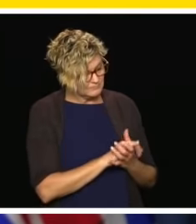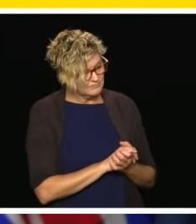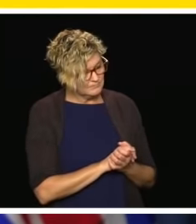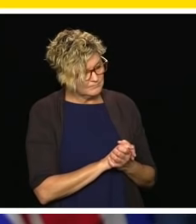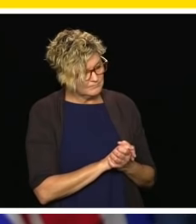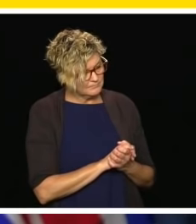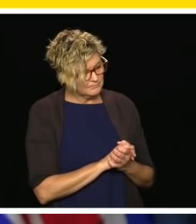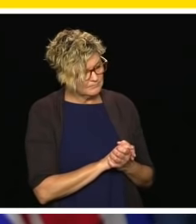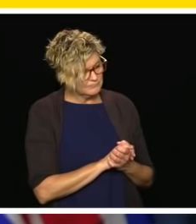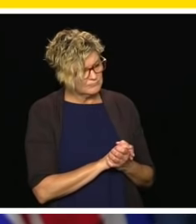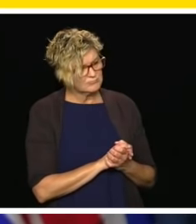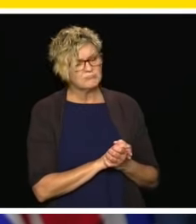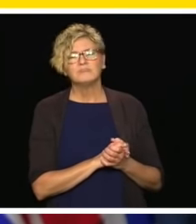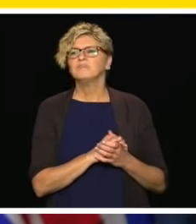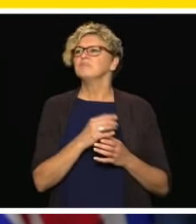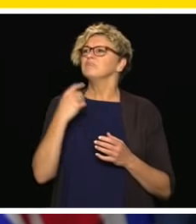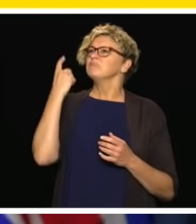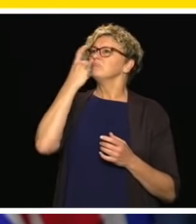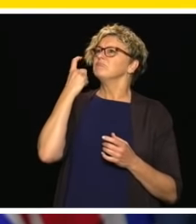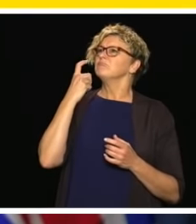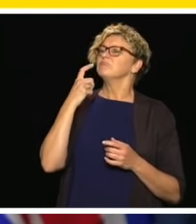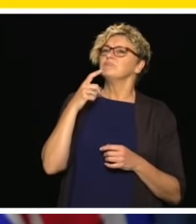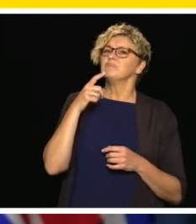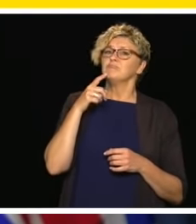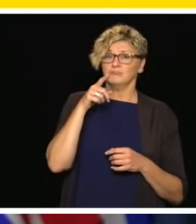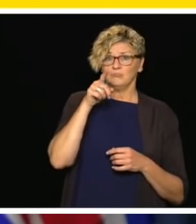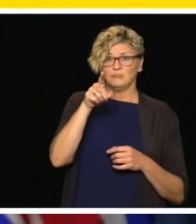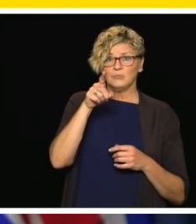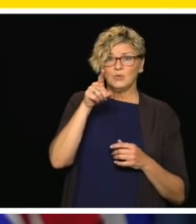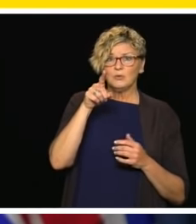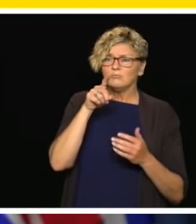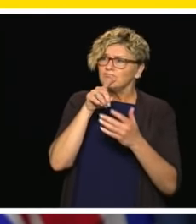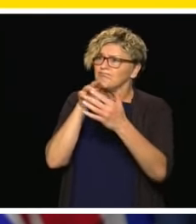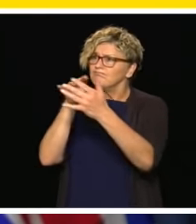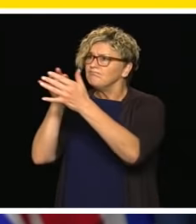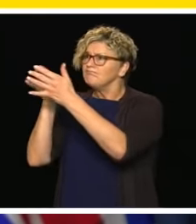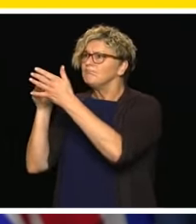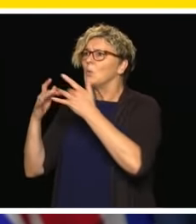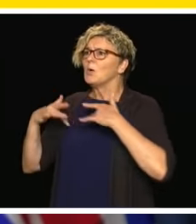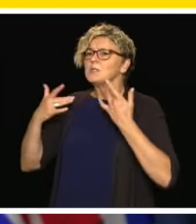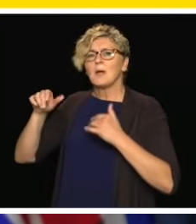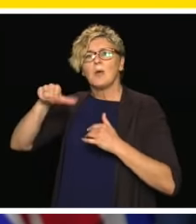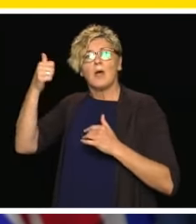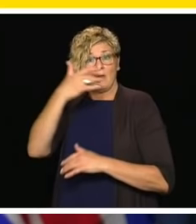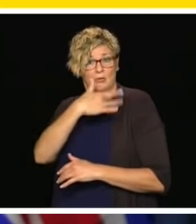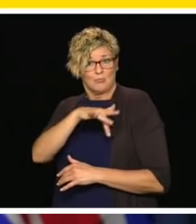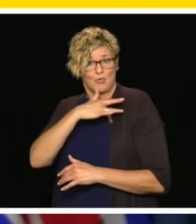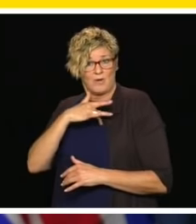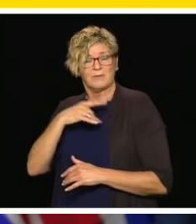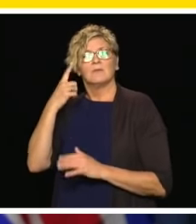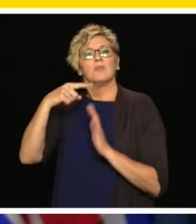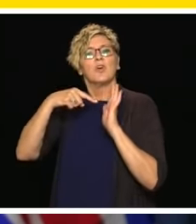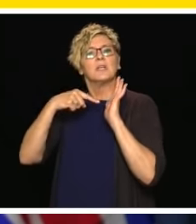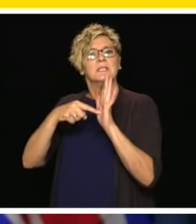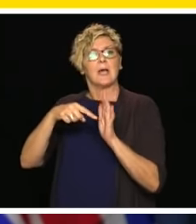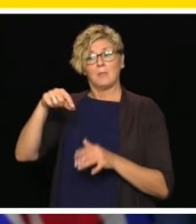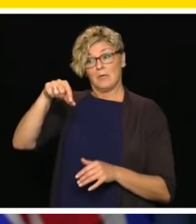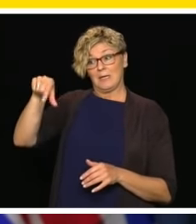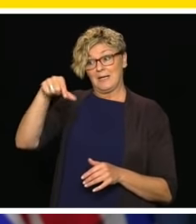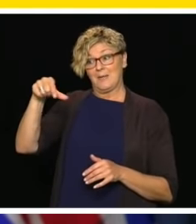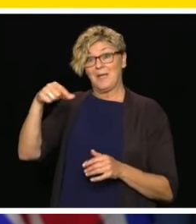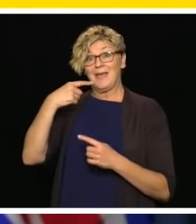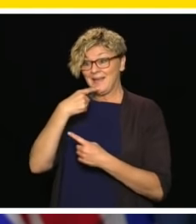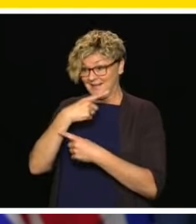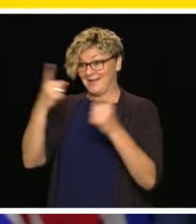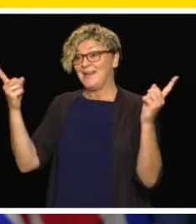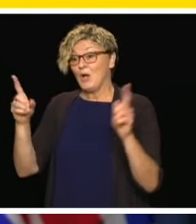Hi there. Just wondering how closely you are following other provinces in making today's decision. For instance Quebec had to pull back on its plans to